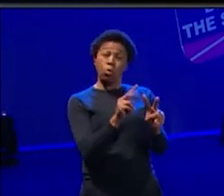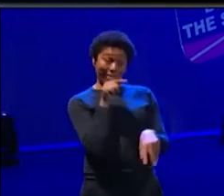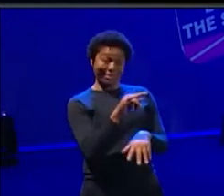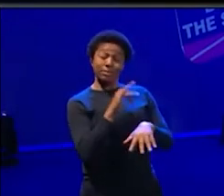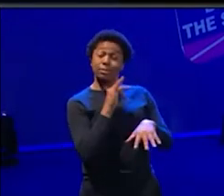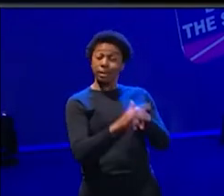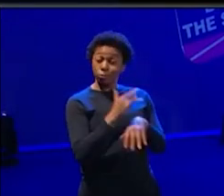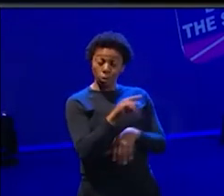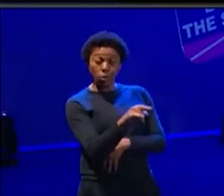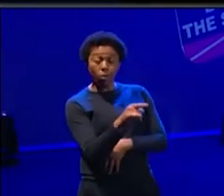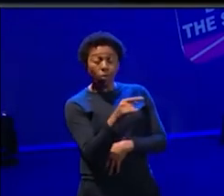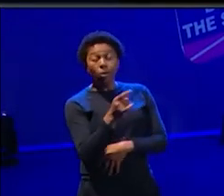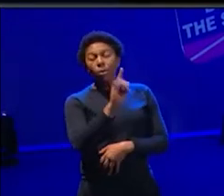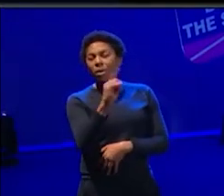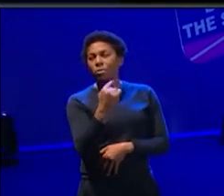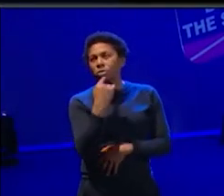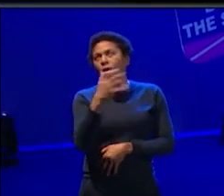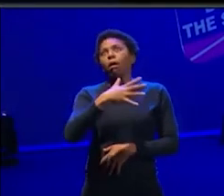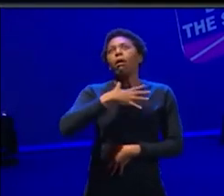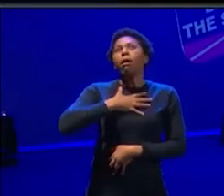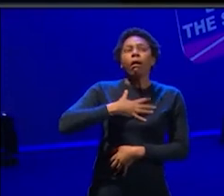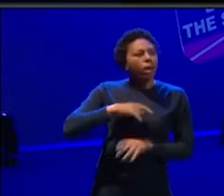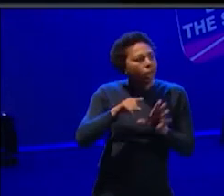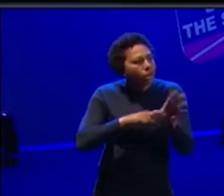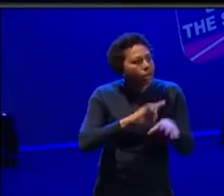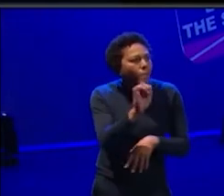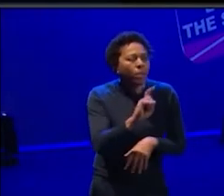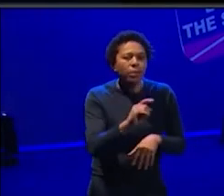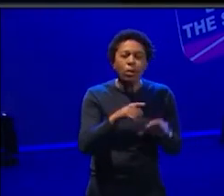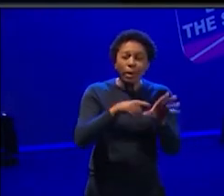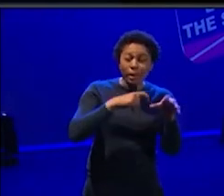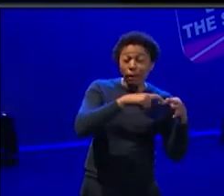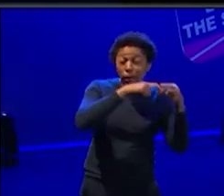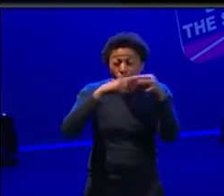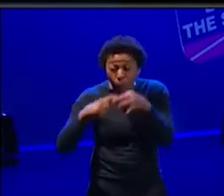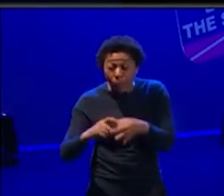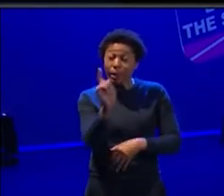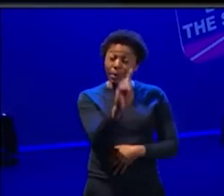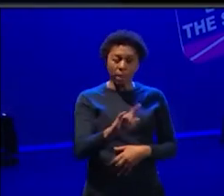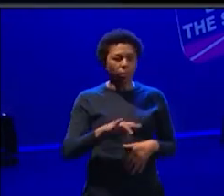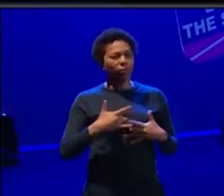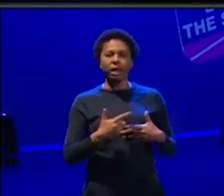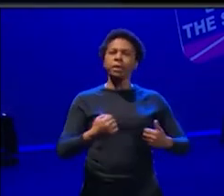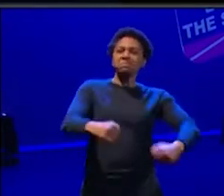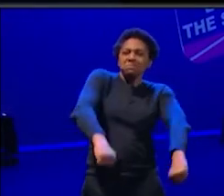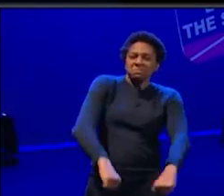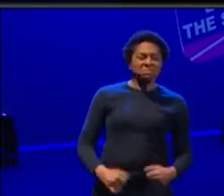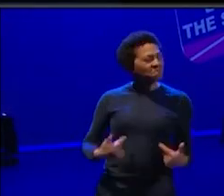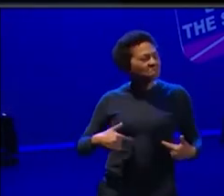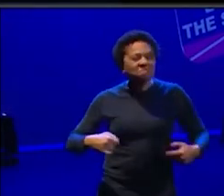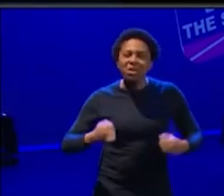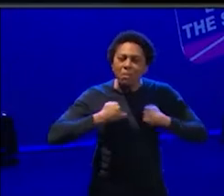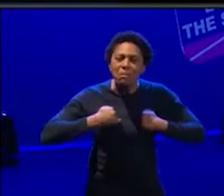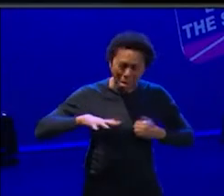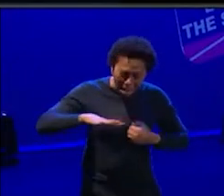um, seeing young people, young queer people from the global majority feeling like they have a safe space in that space was